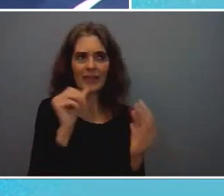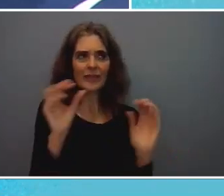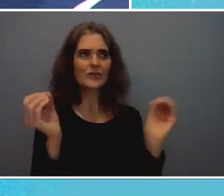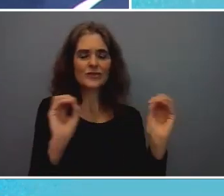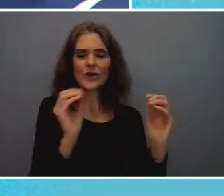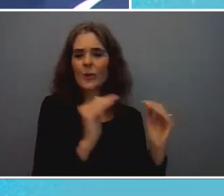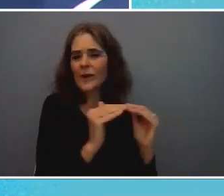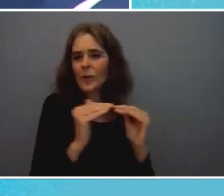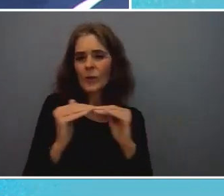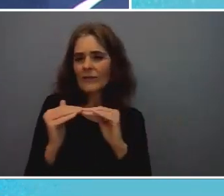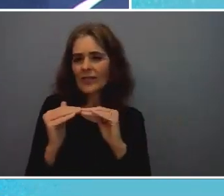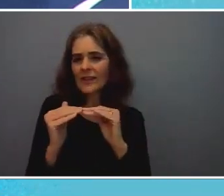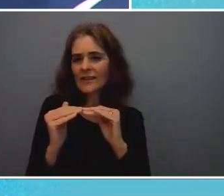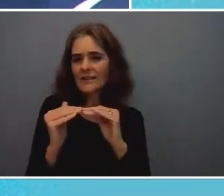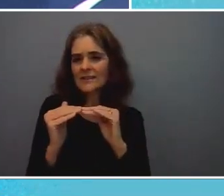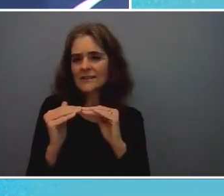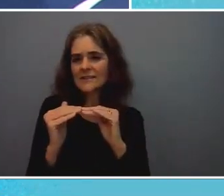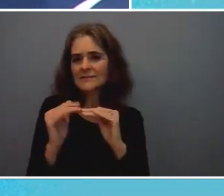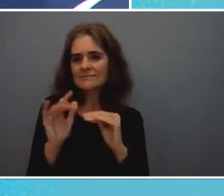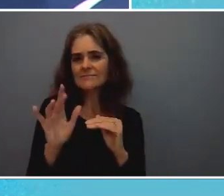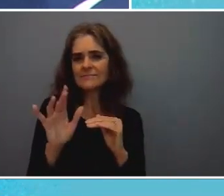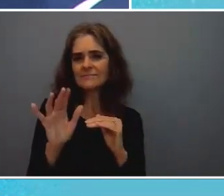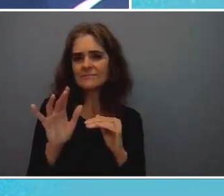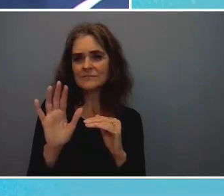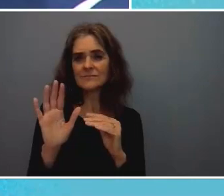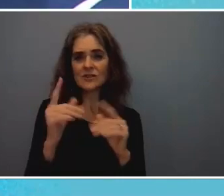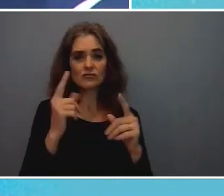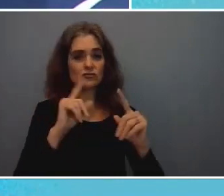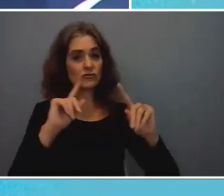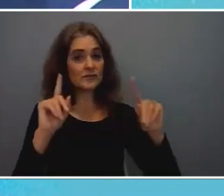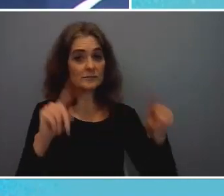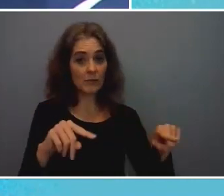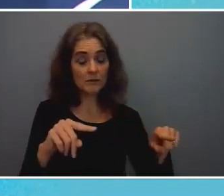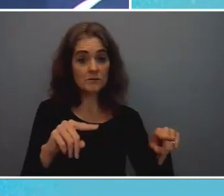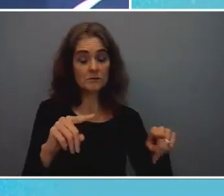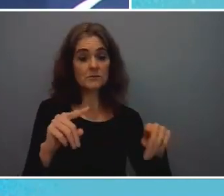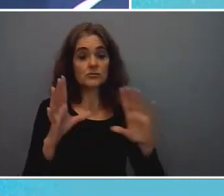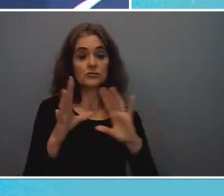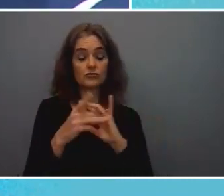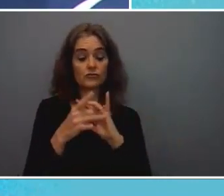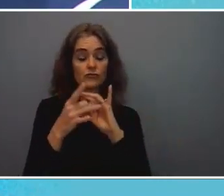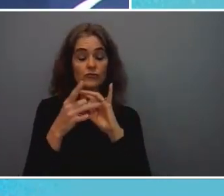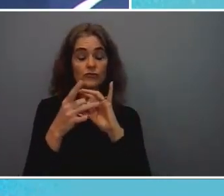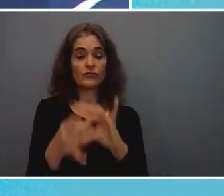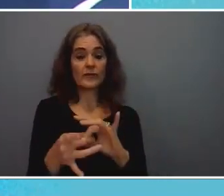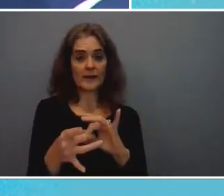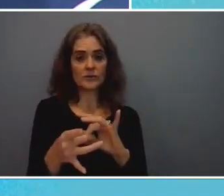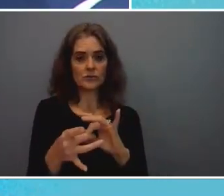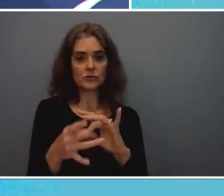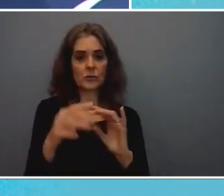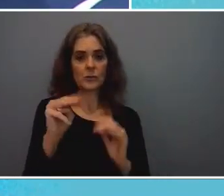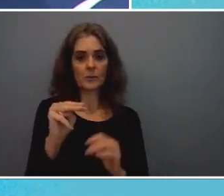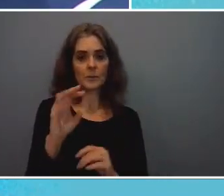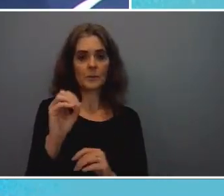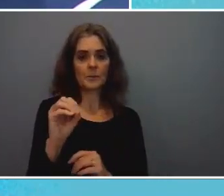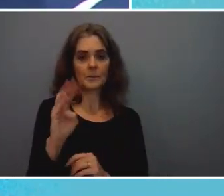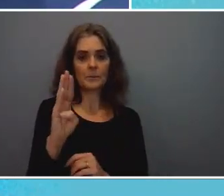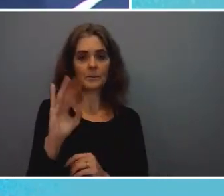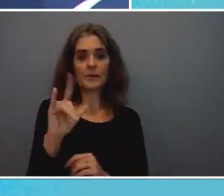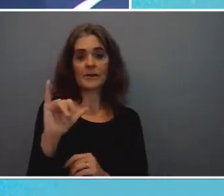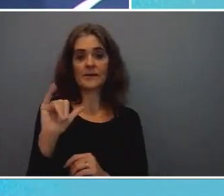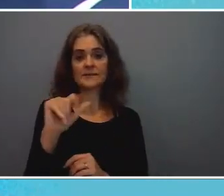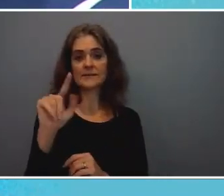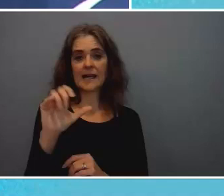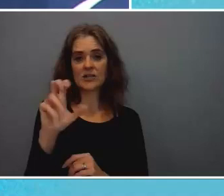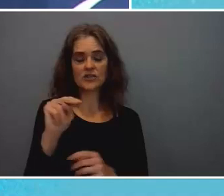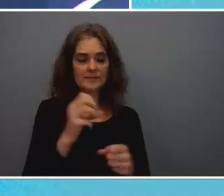response in terms of or or mobilization of support for for